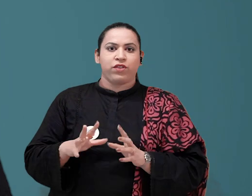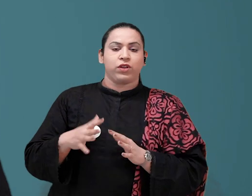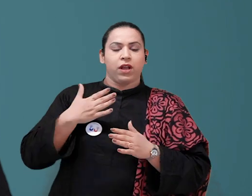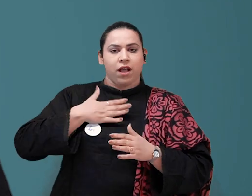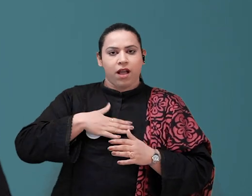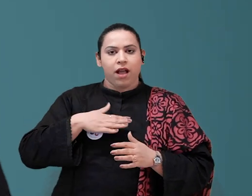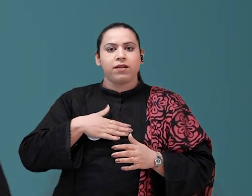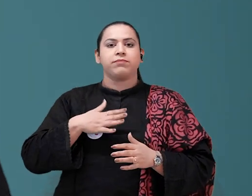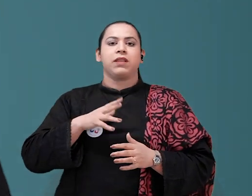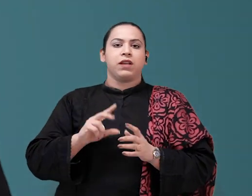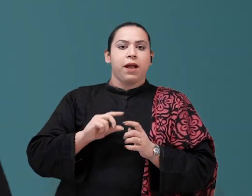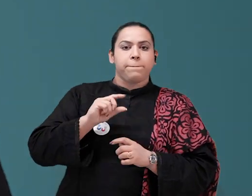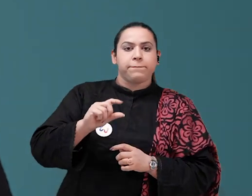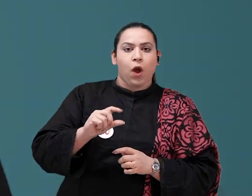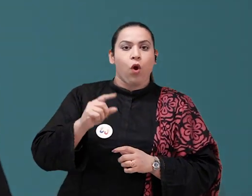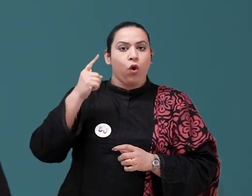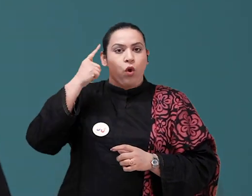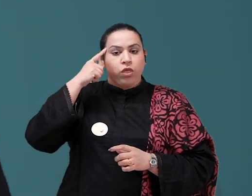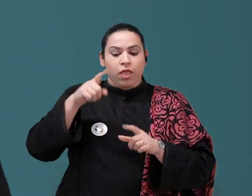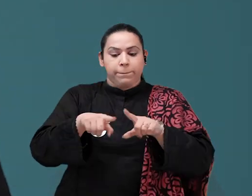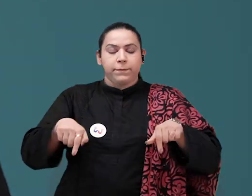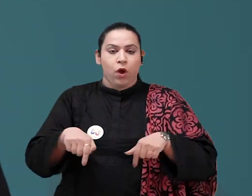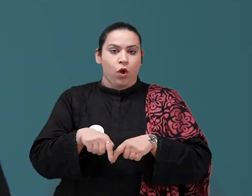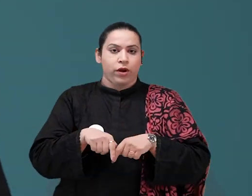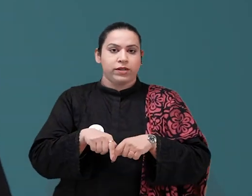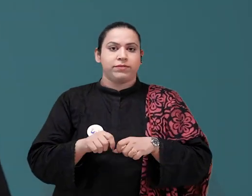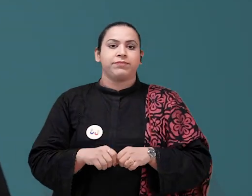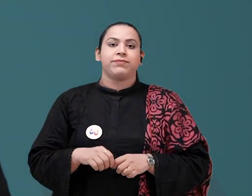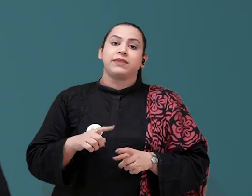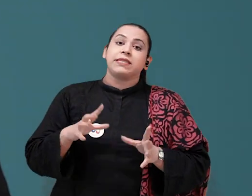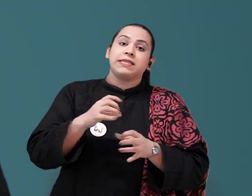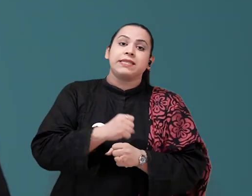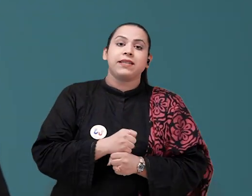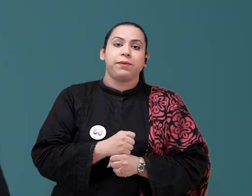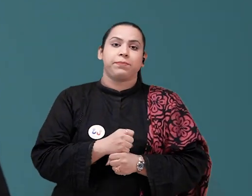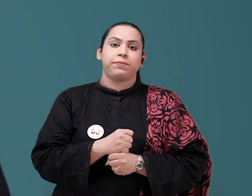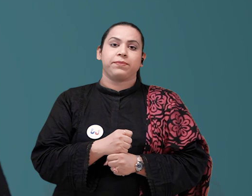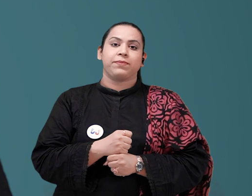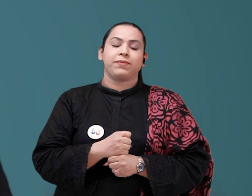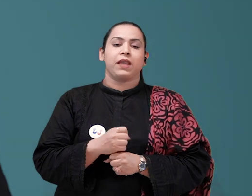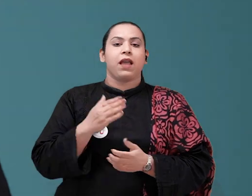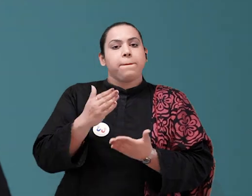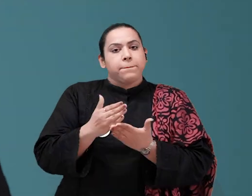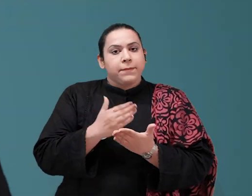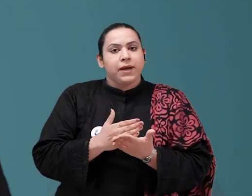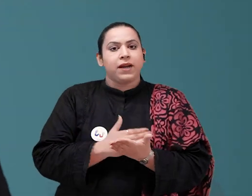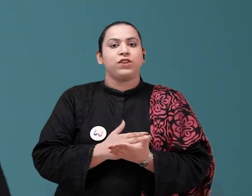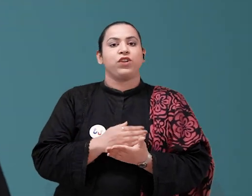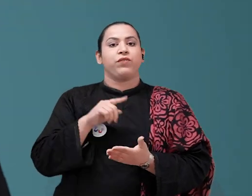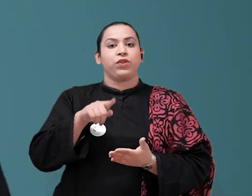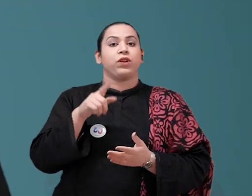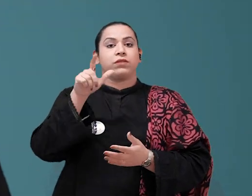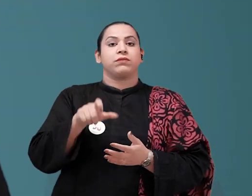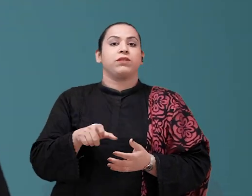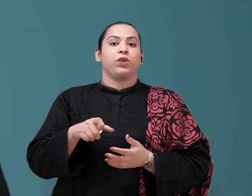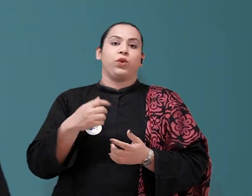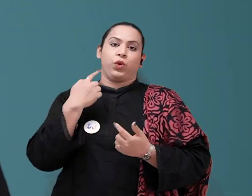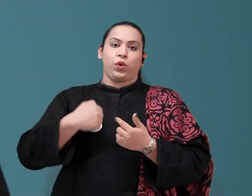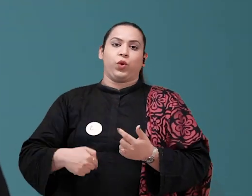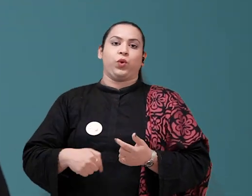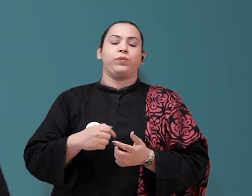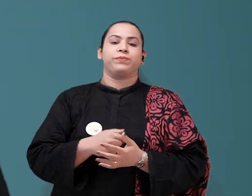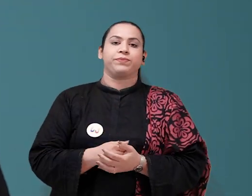it's a part of who you are and they are representing you. Besides, in chess,